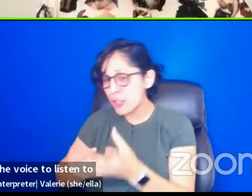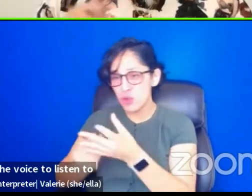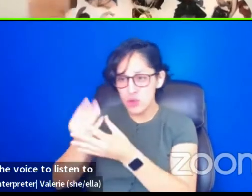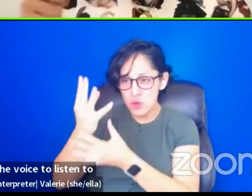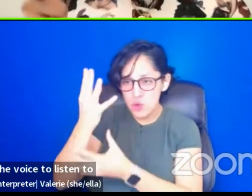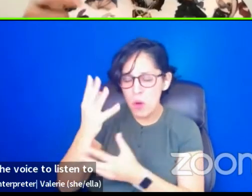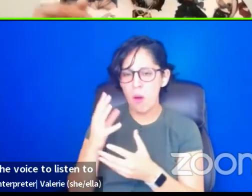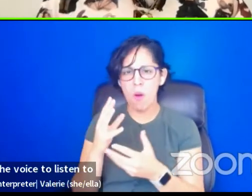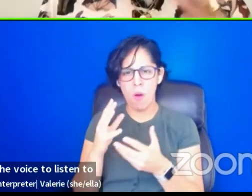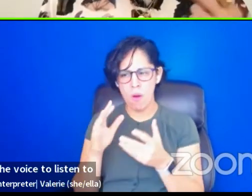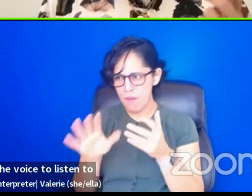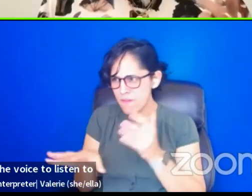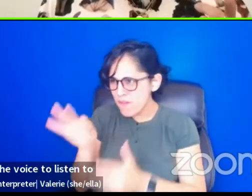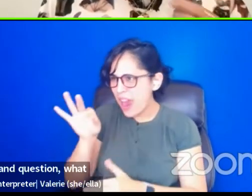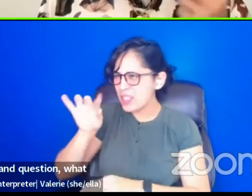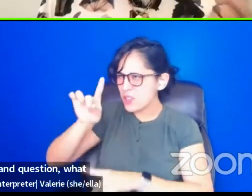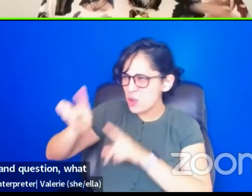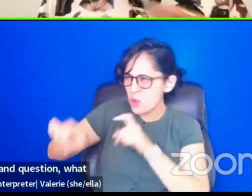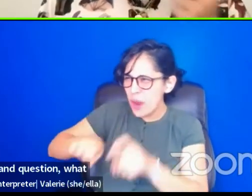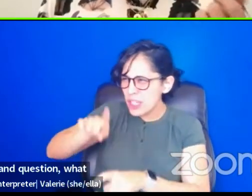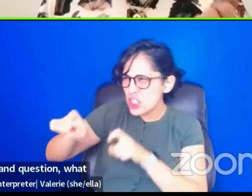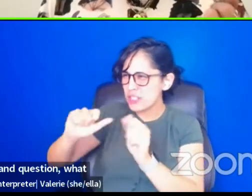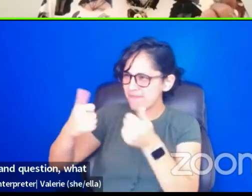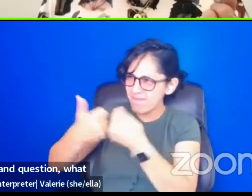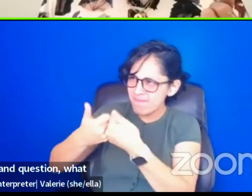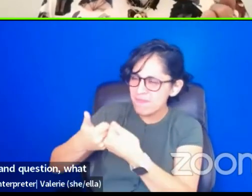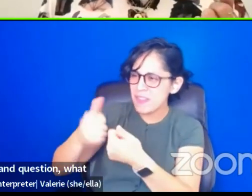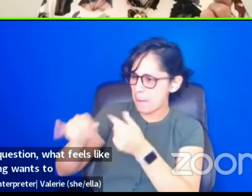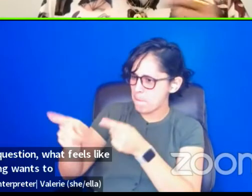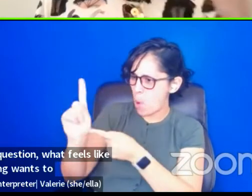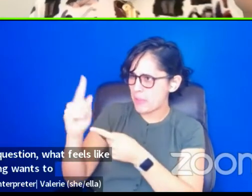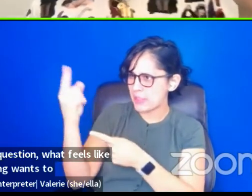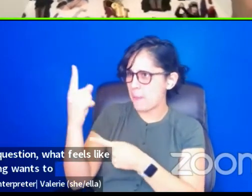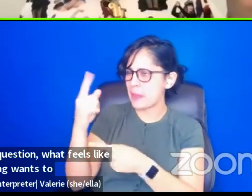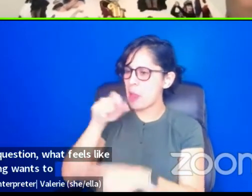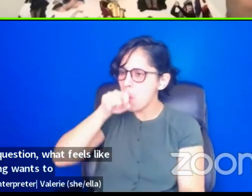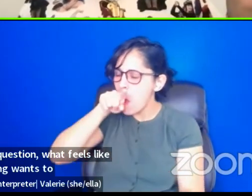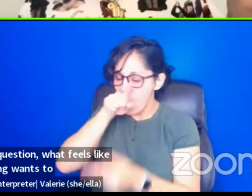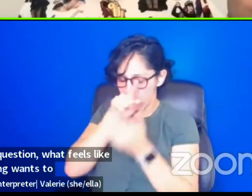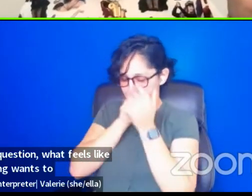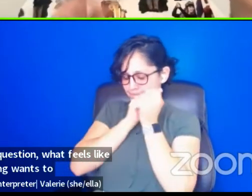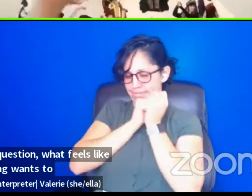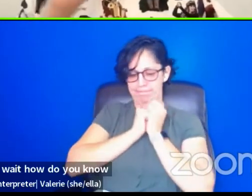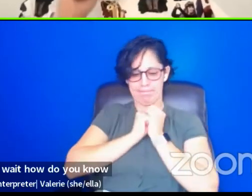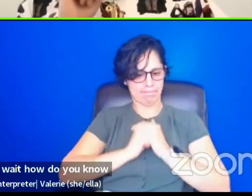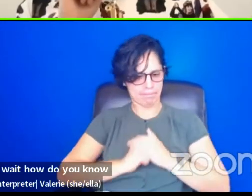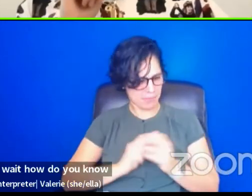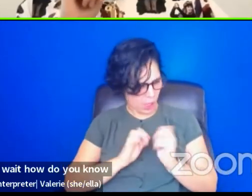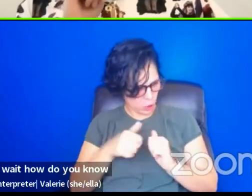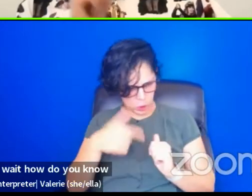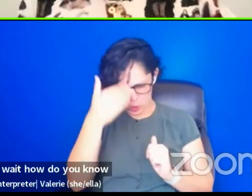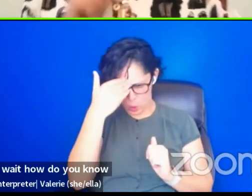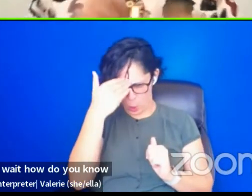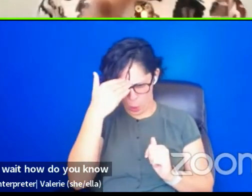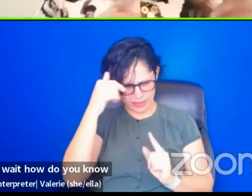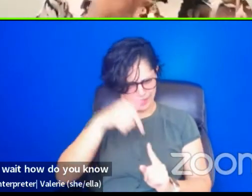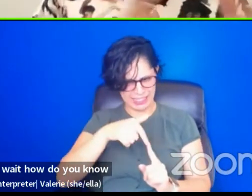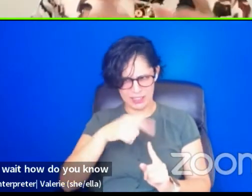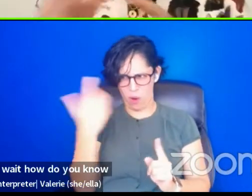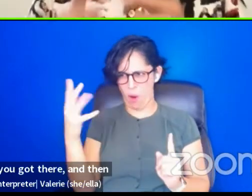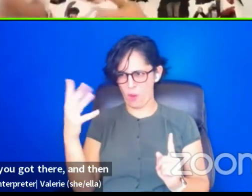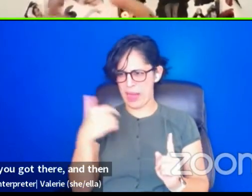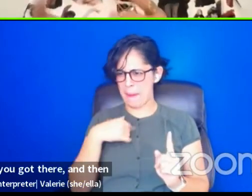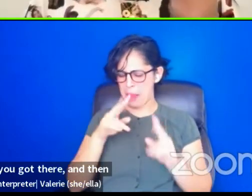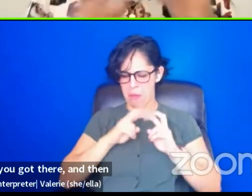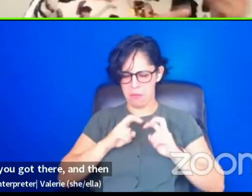find and question what feels like the moment that thing wants to come out of my mouth. I'm like, Ooh, wait, how do you know this already? Let me question how you got there. And